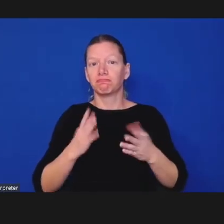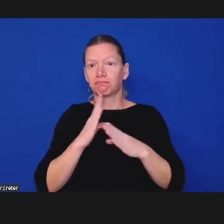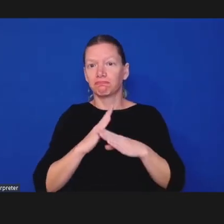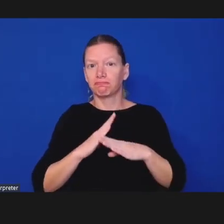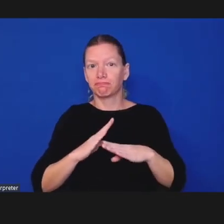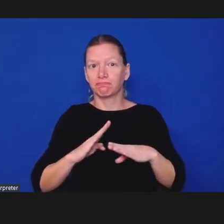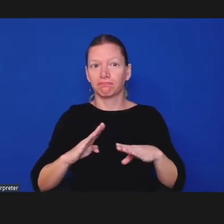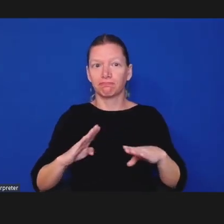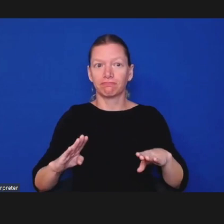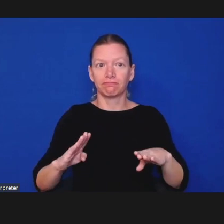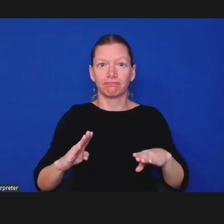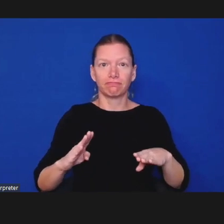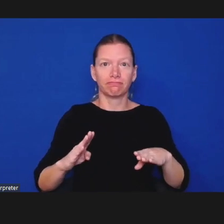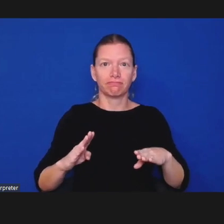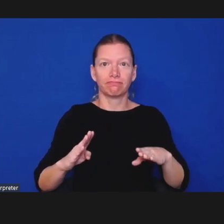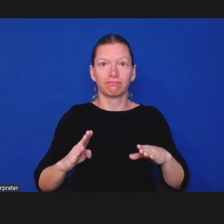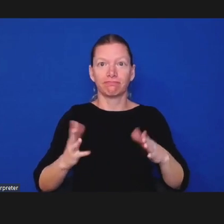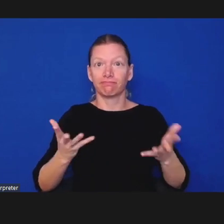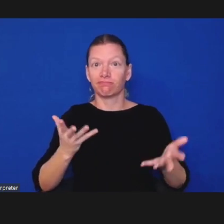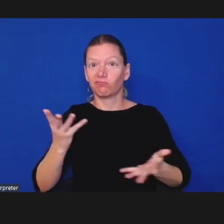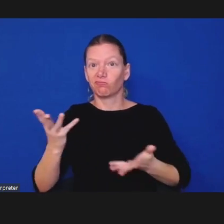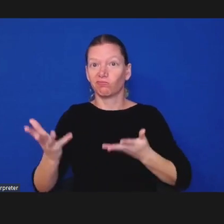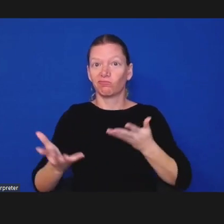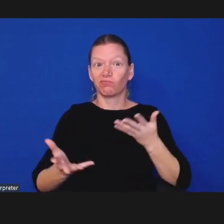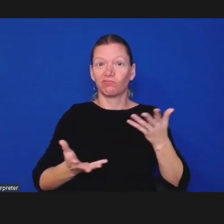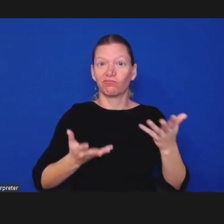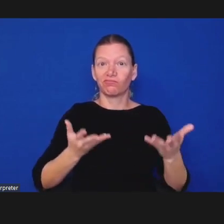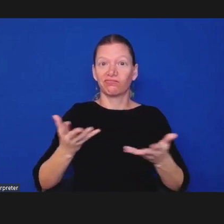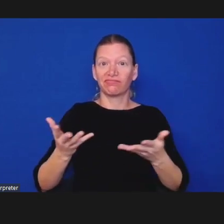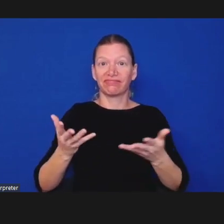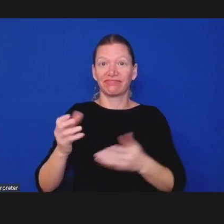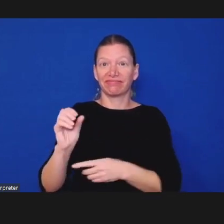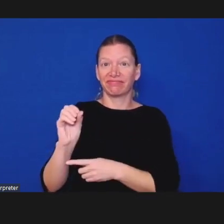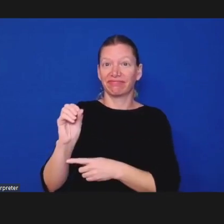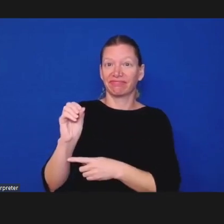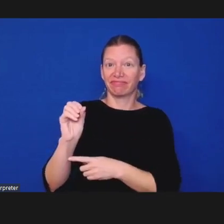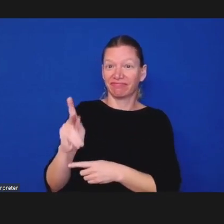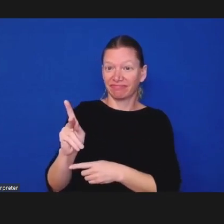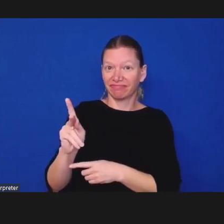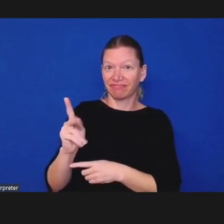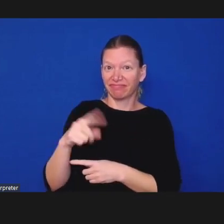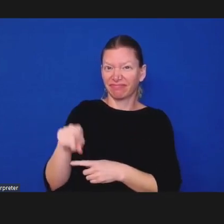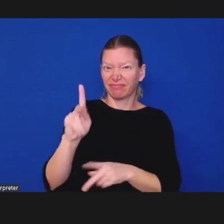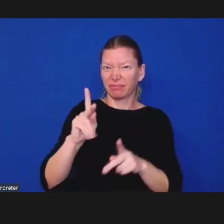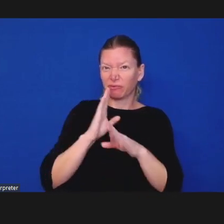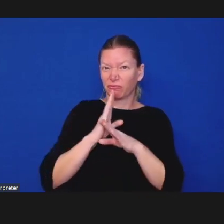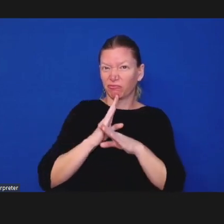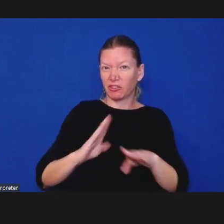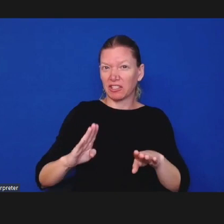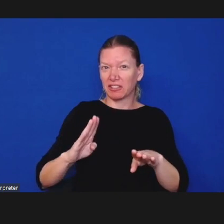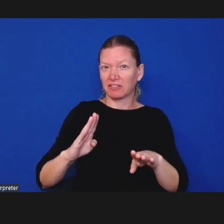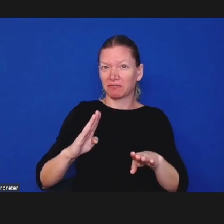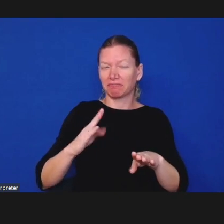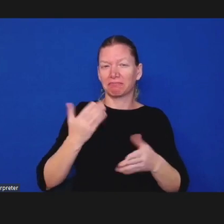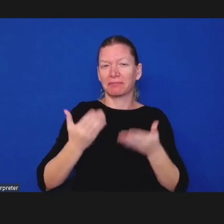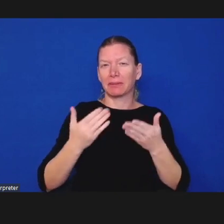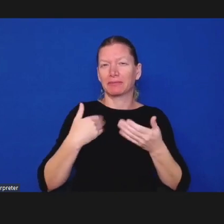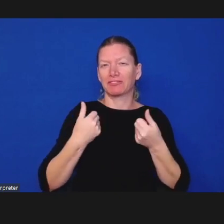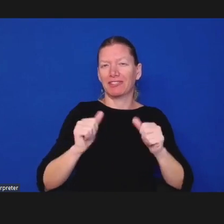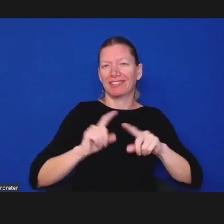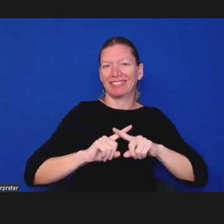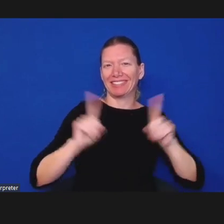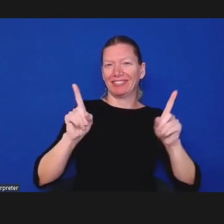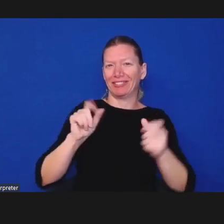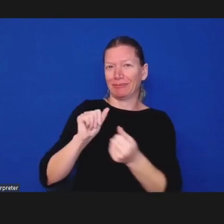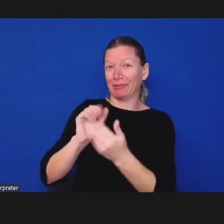all right well since since people are being extra quiet let me let me try a slightly different approach so i know there are people who have been to some of these